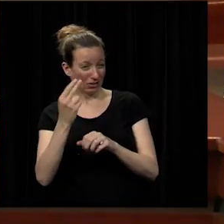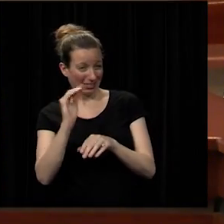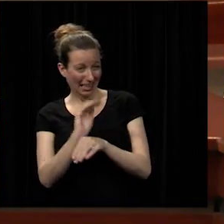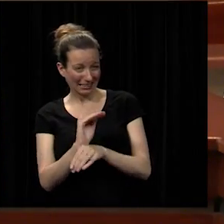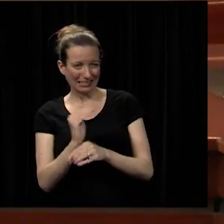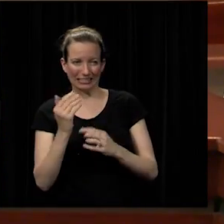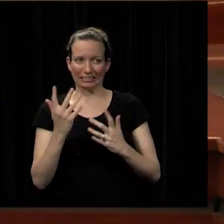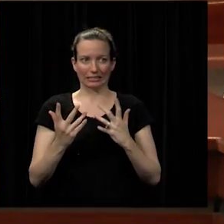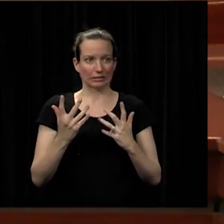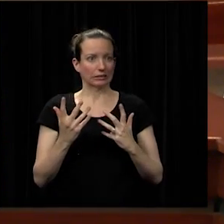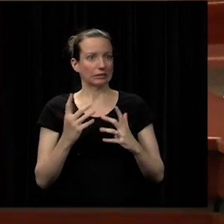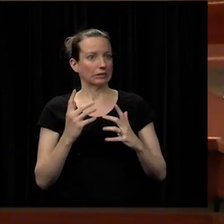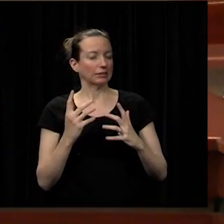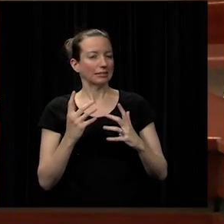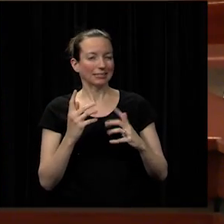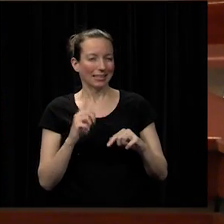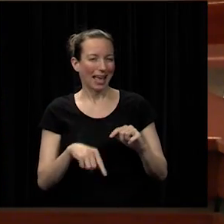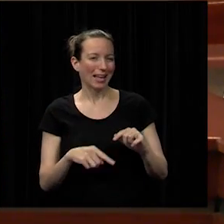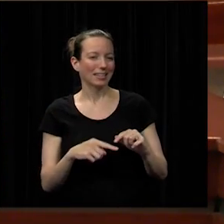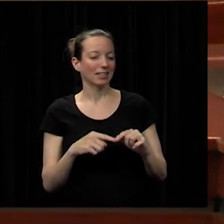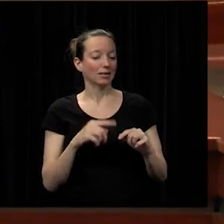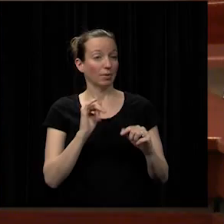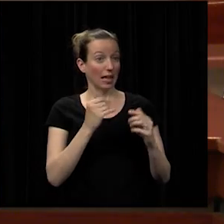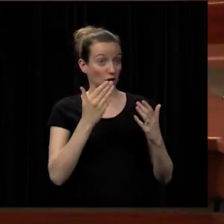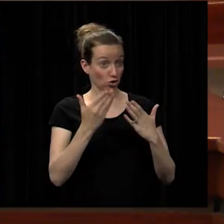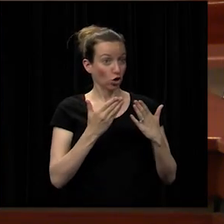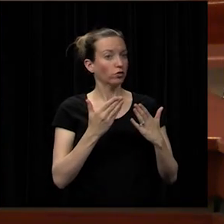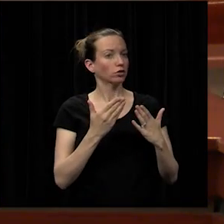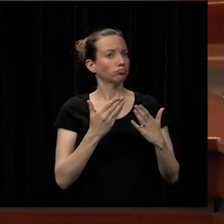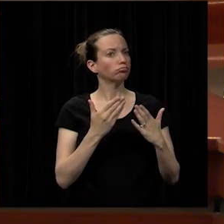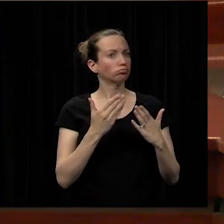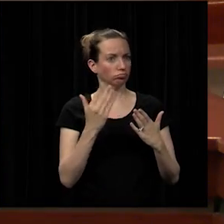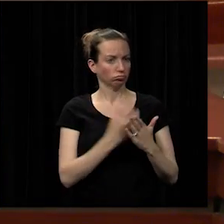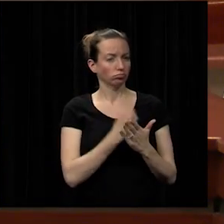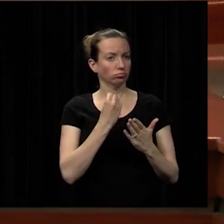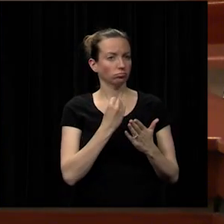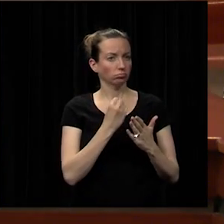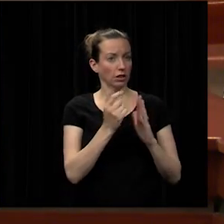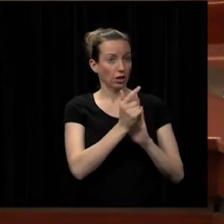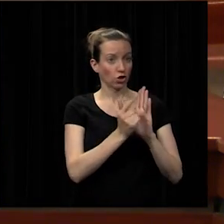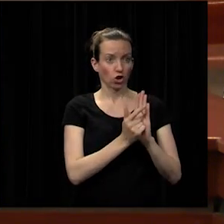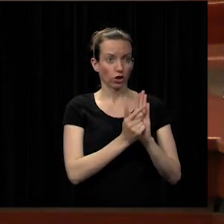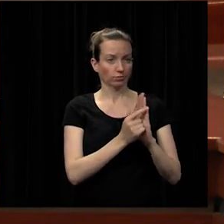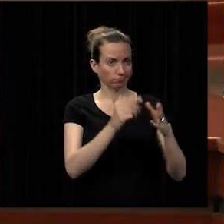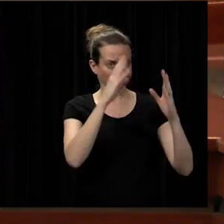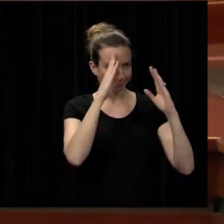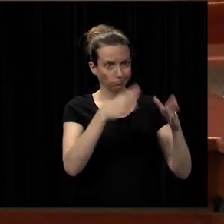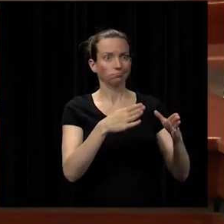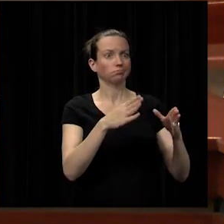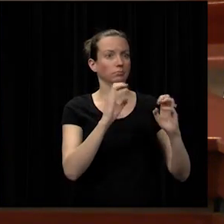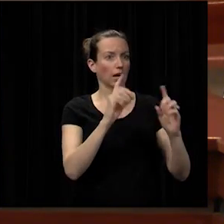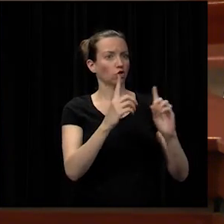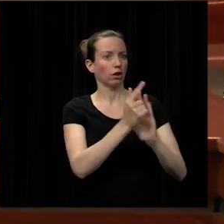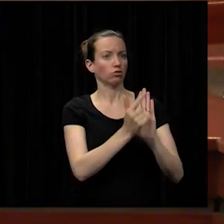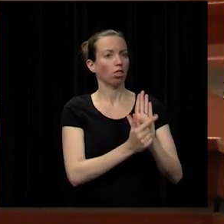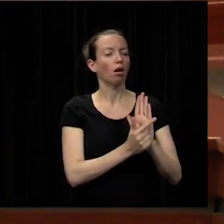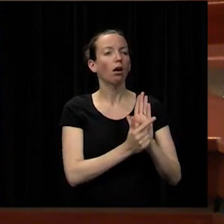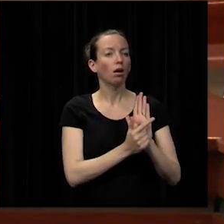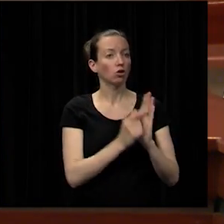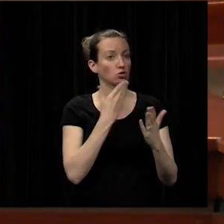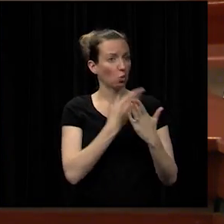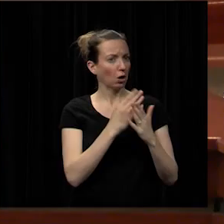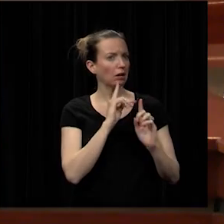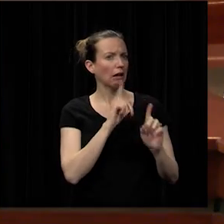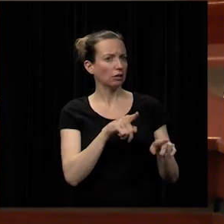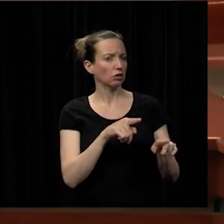service because their attorneys on staff deal with education law 100 and so we can always get a good answer and so even though we